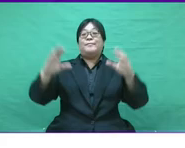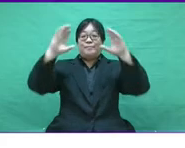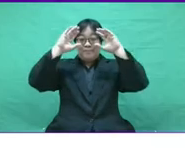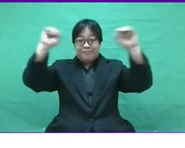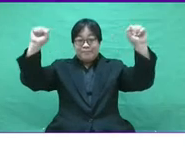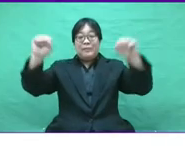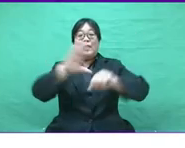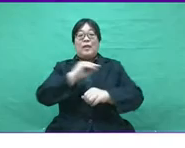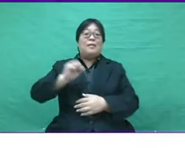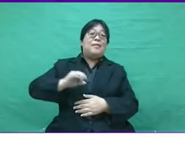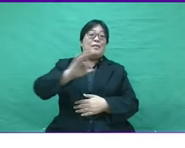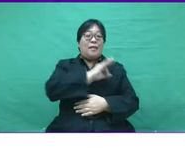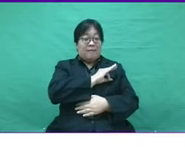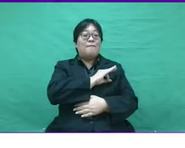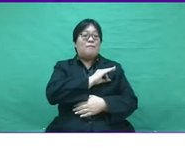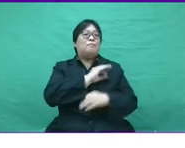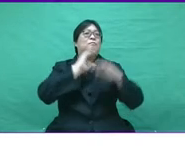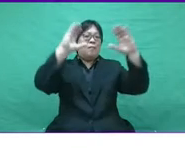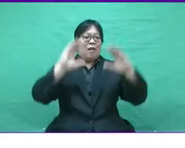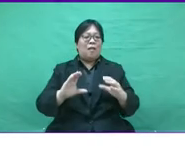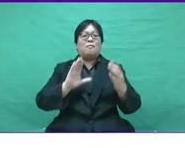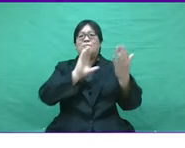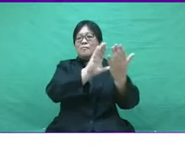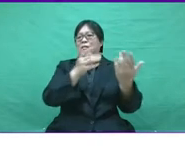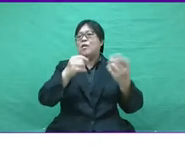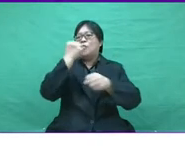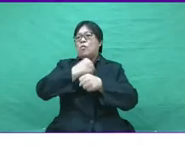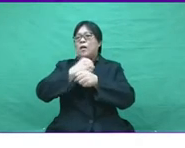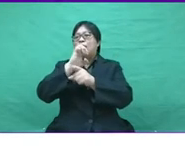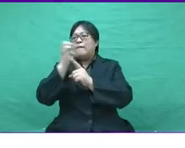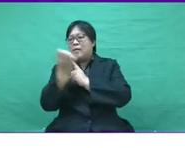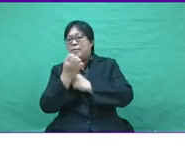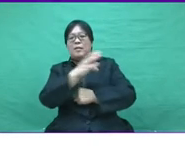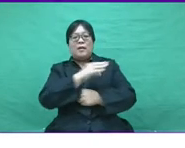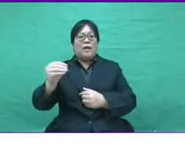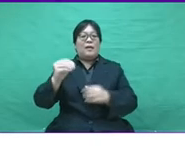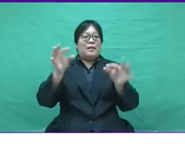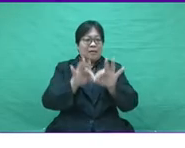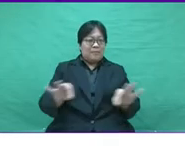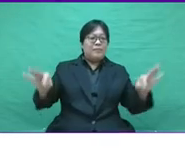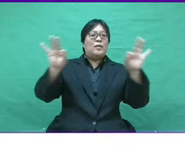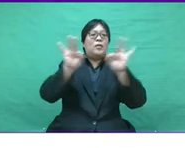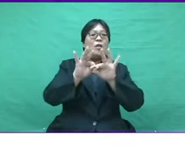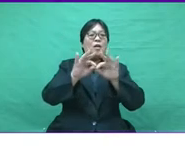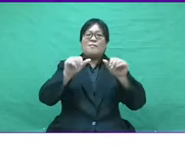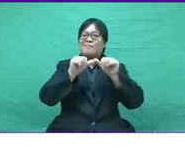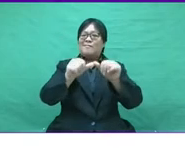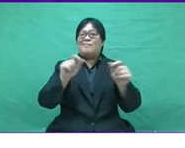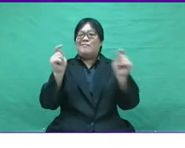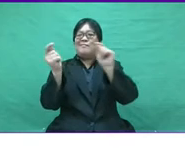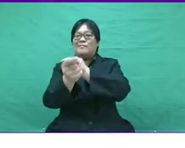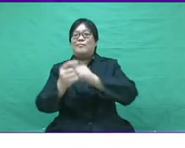The pandemic has changed the way employer and the employee approach the working environment